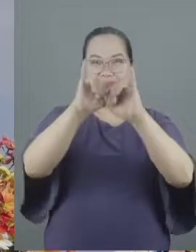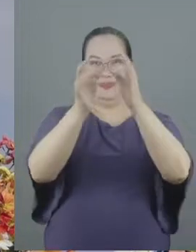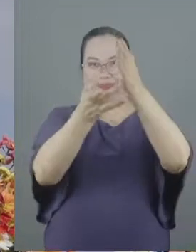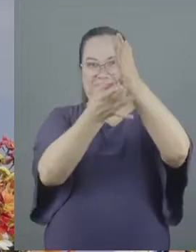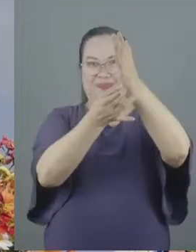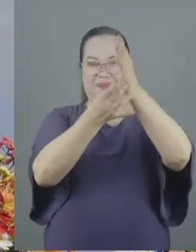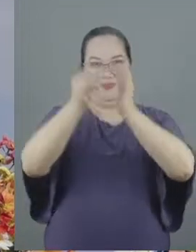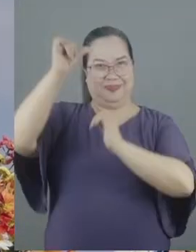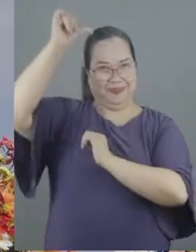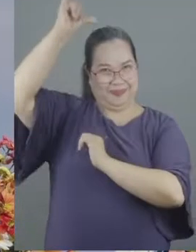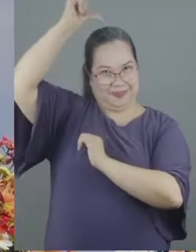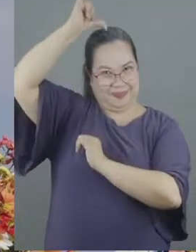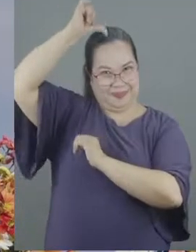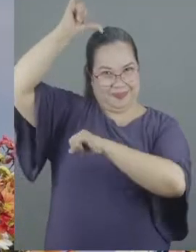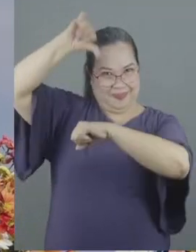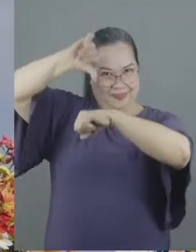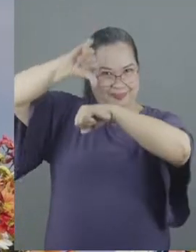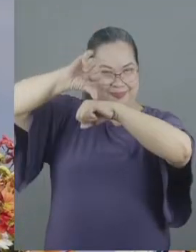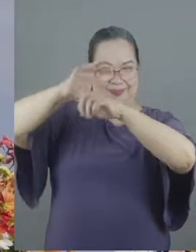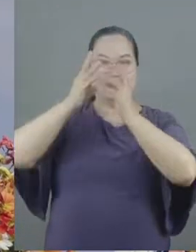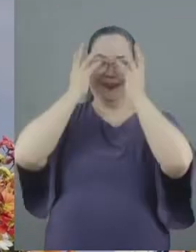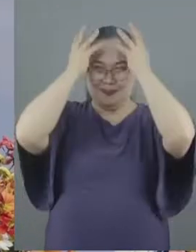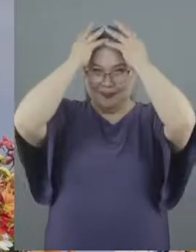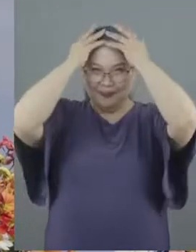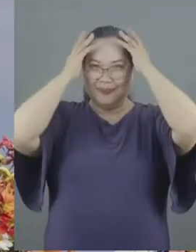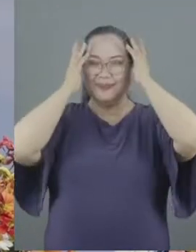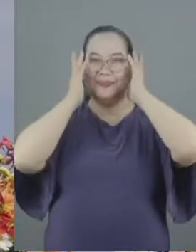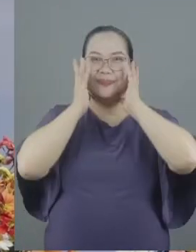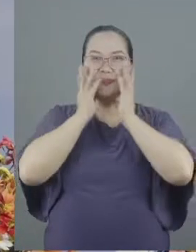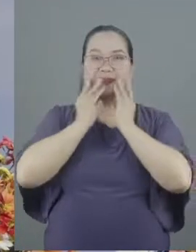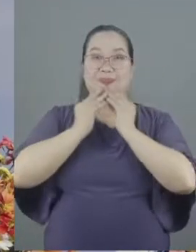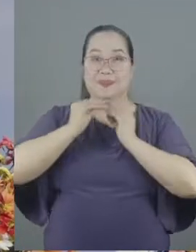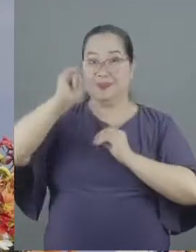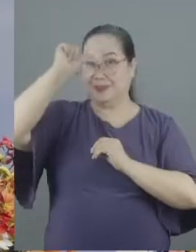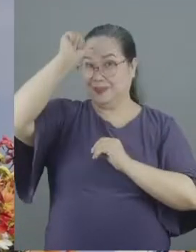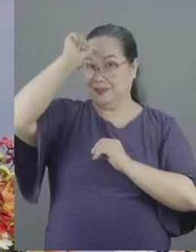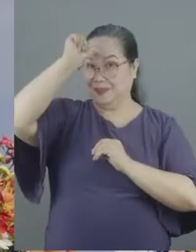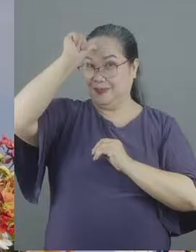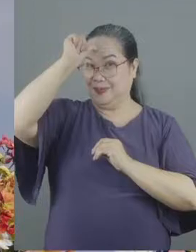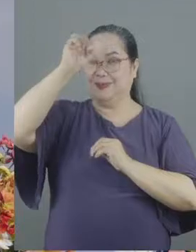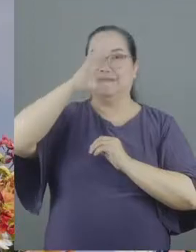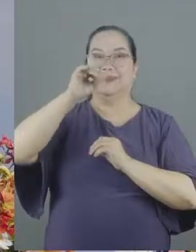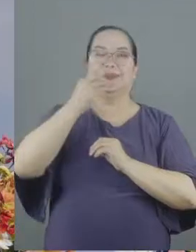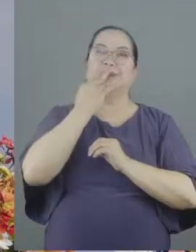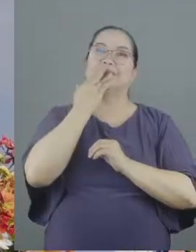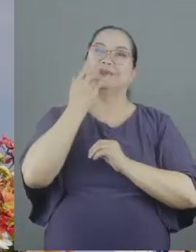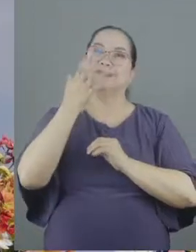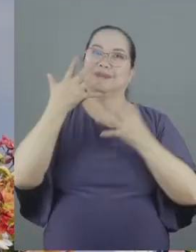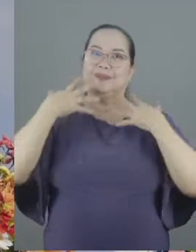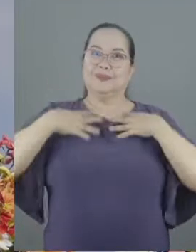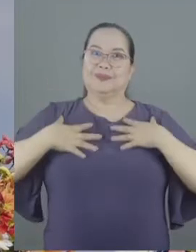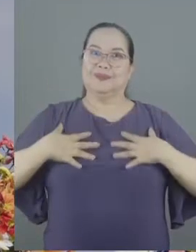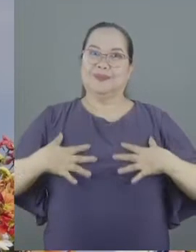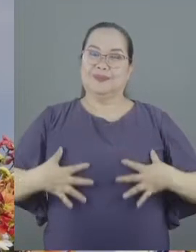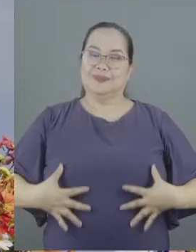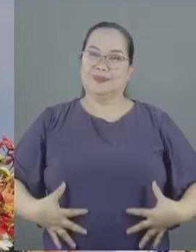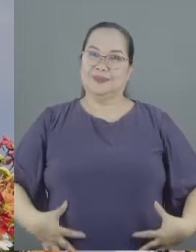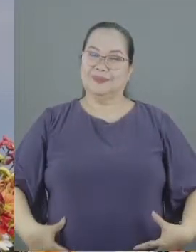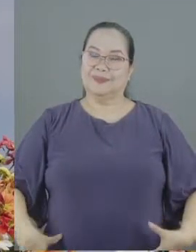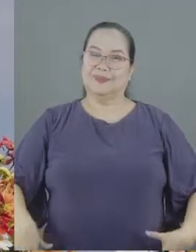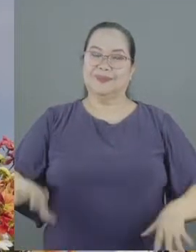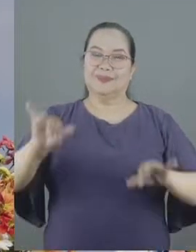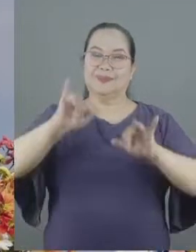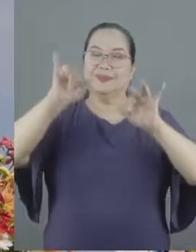the head running down on the beard of Aaron, running down on the collar of his robes. It is like the dew